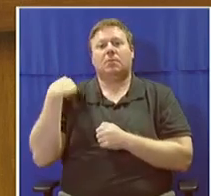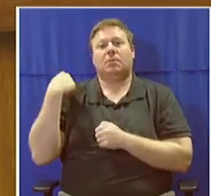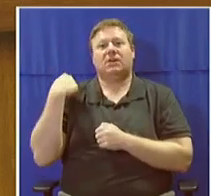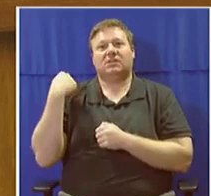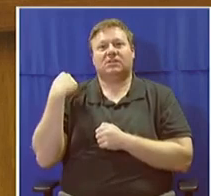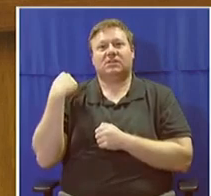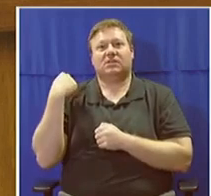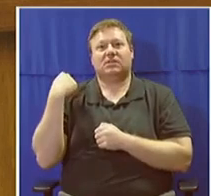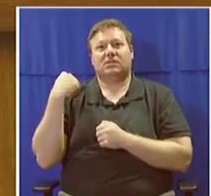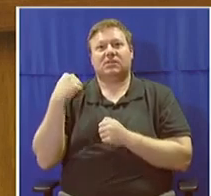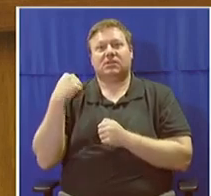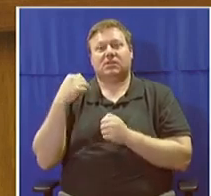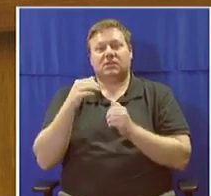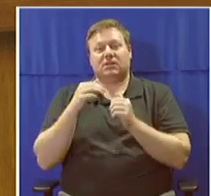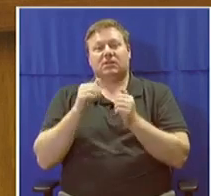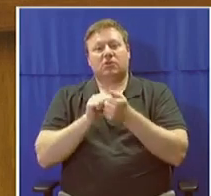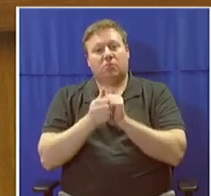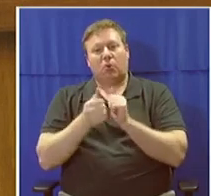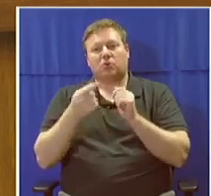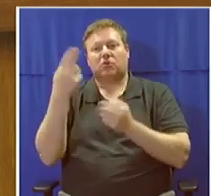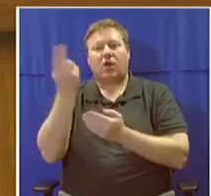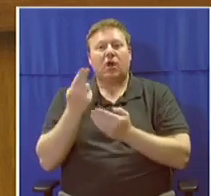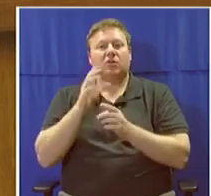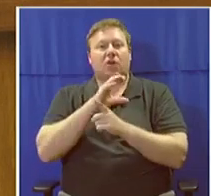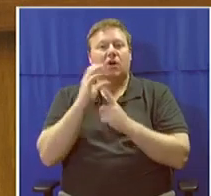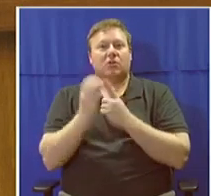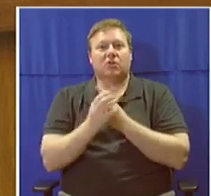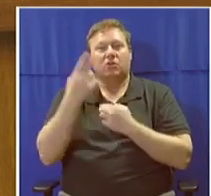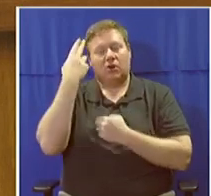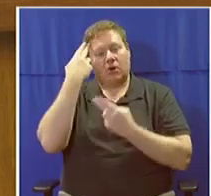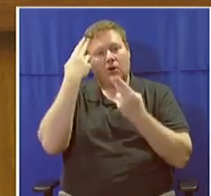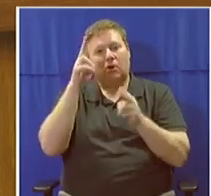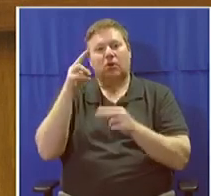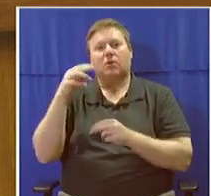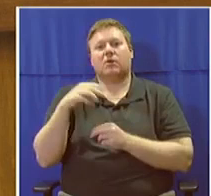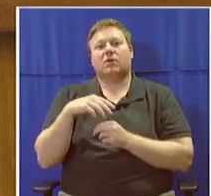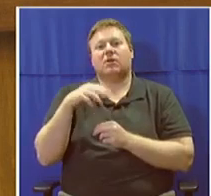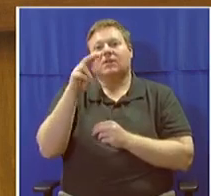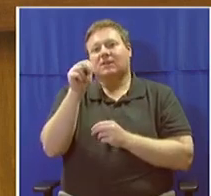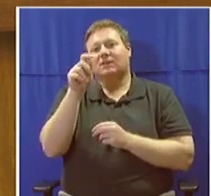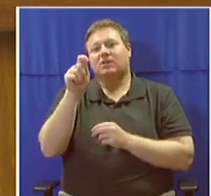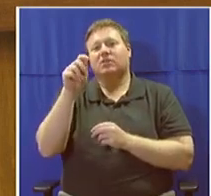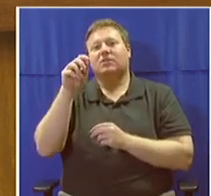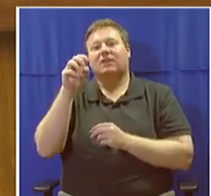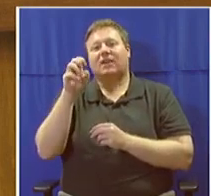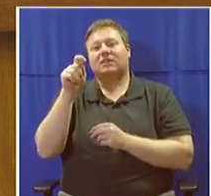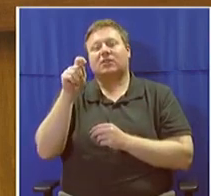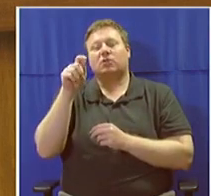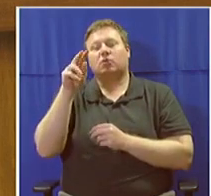Sports, Arts and Culture, Honourable Natim Tetra, who is currently in Japan,